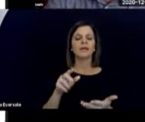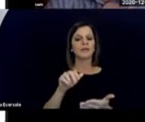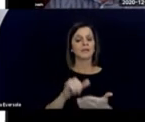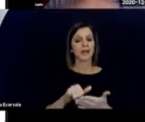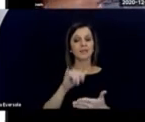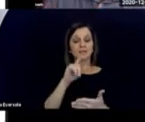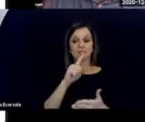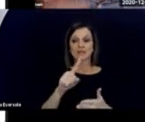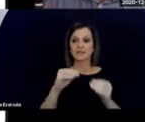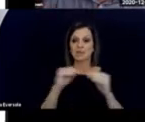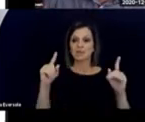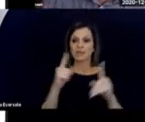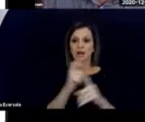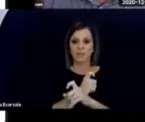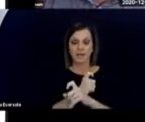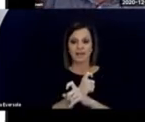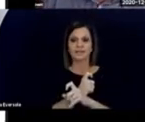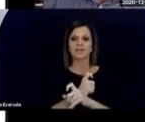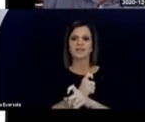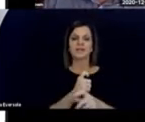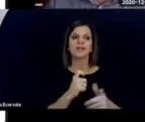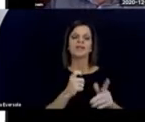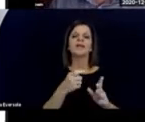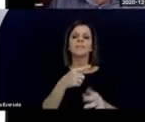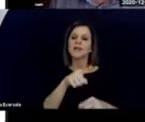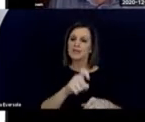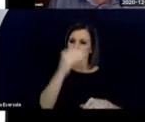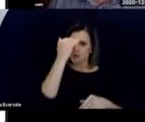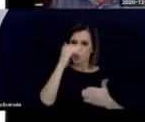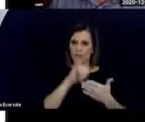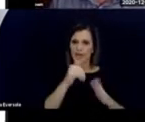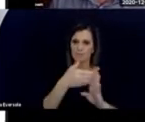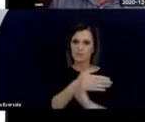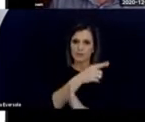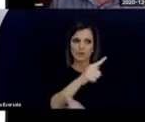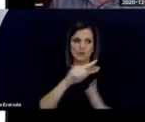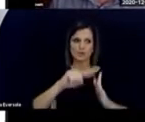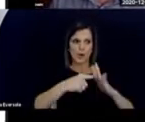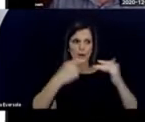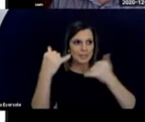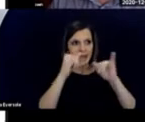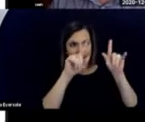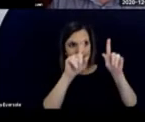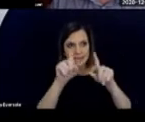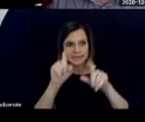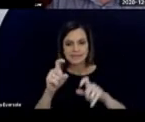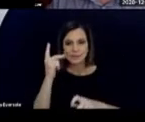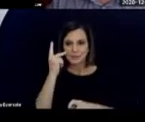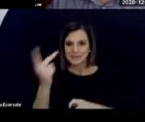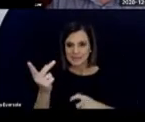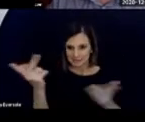before you need to start playing and experimenting and testing to see what they can do.